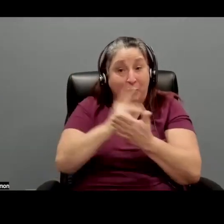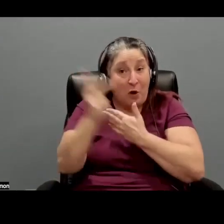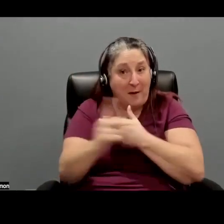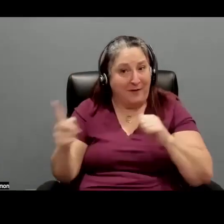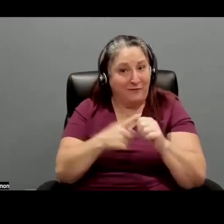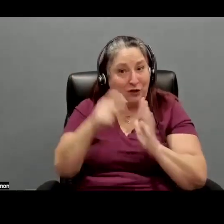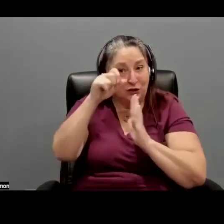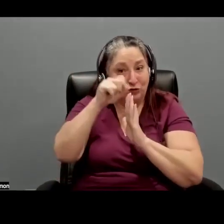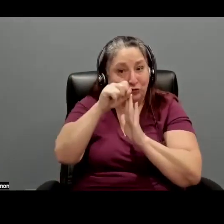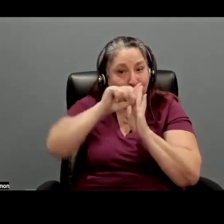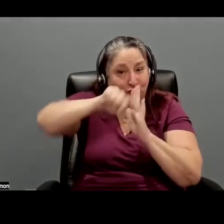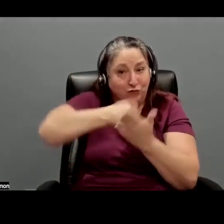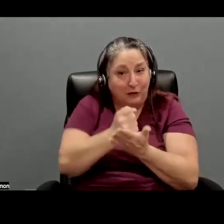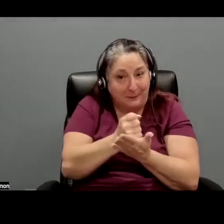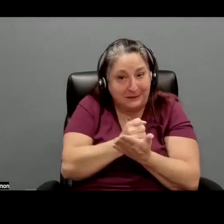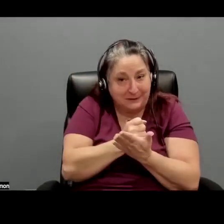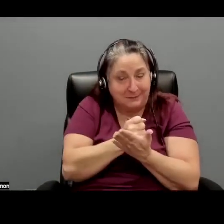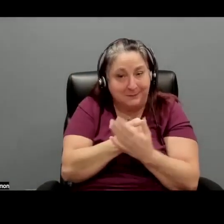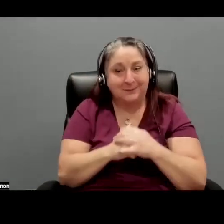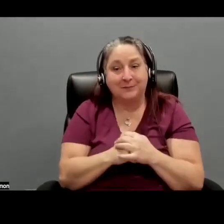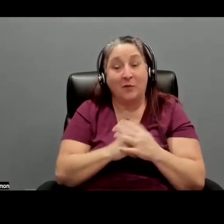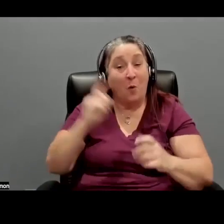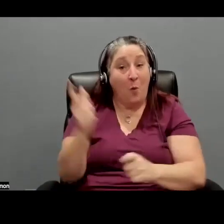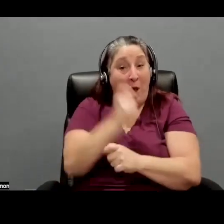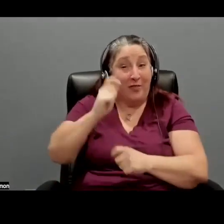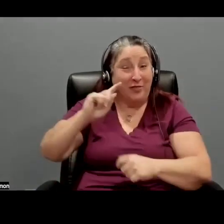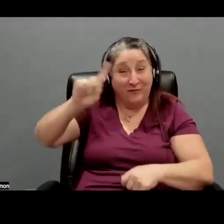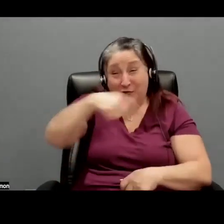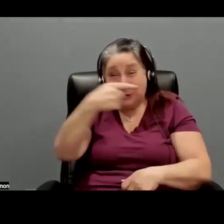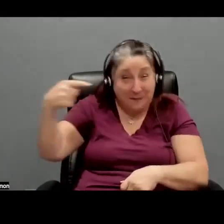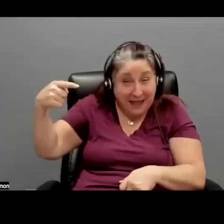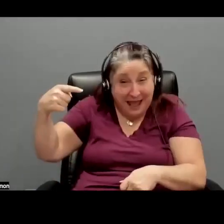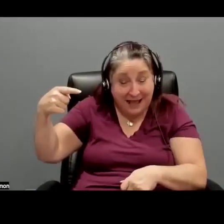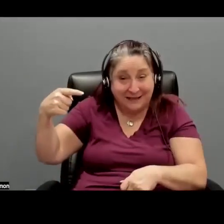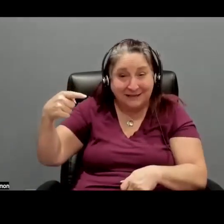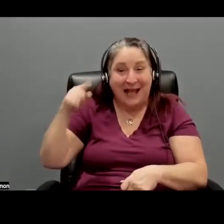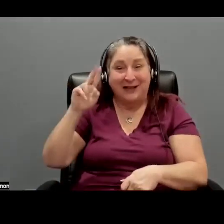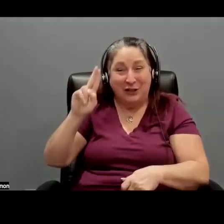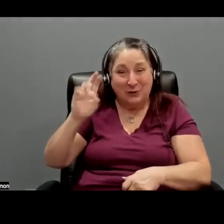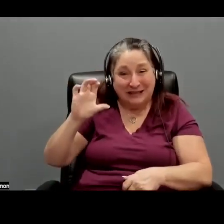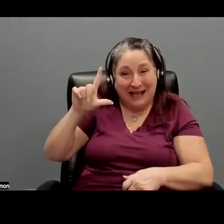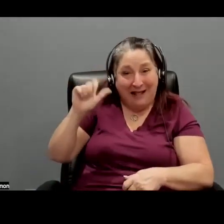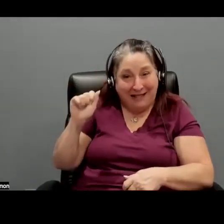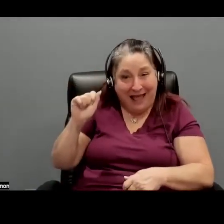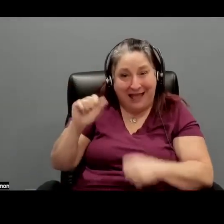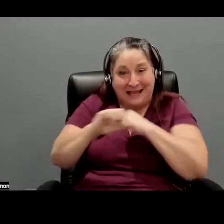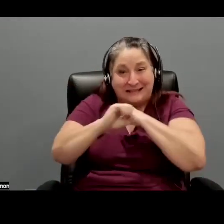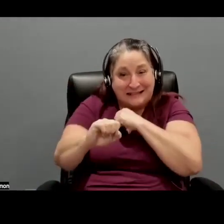won the first place at the UCLA Extension